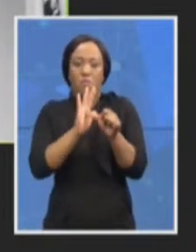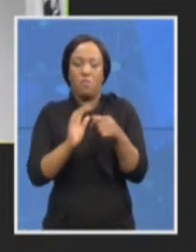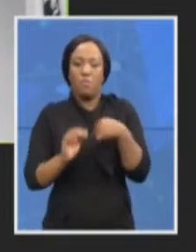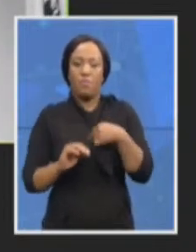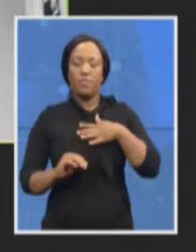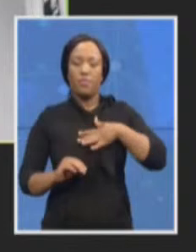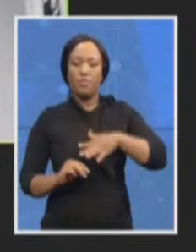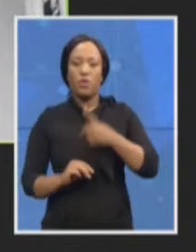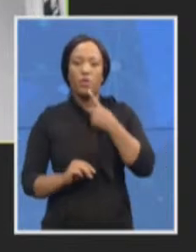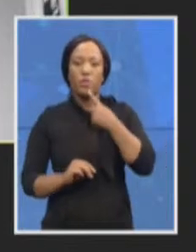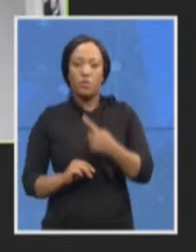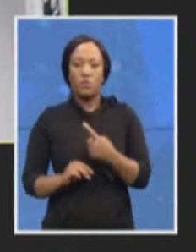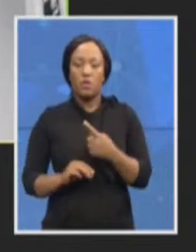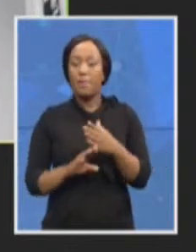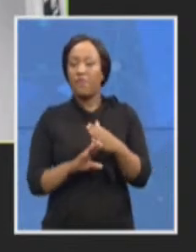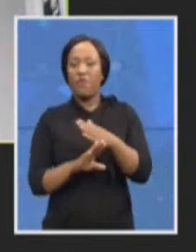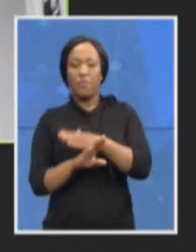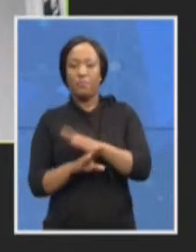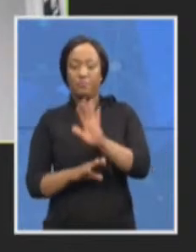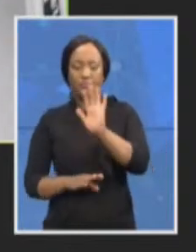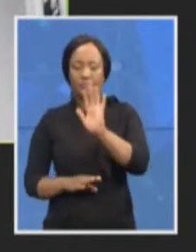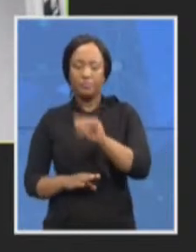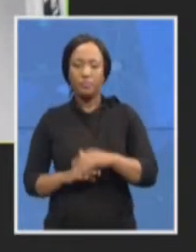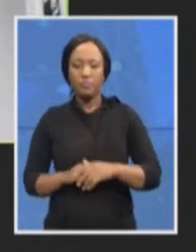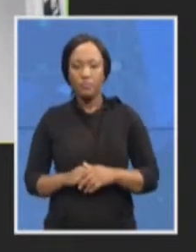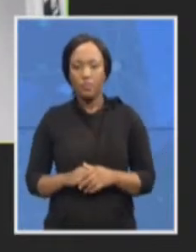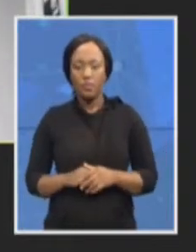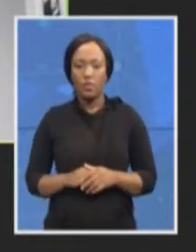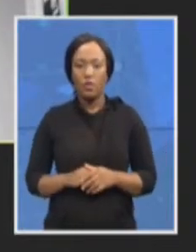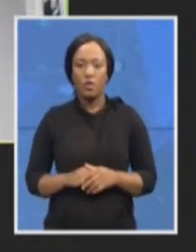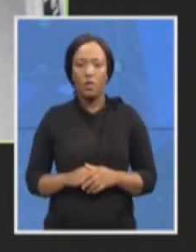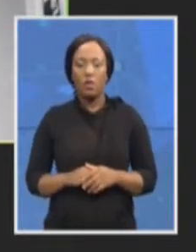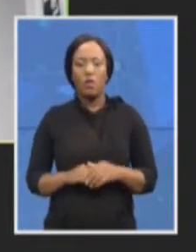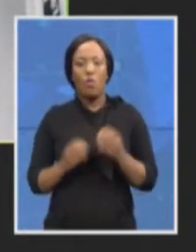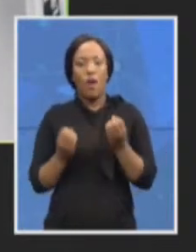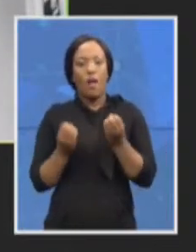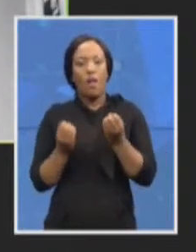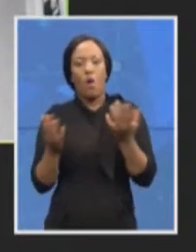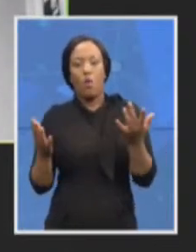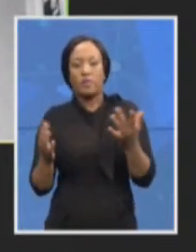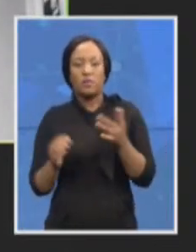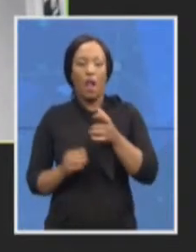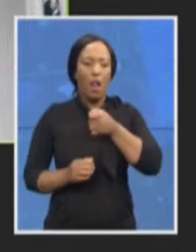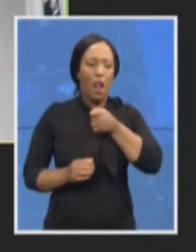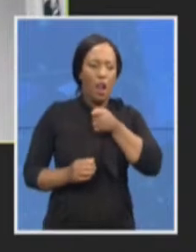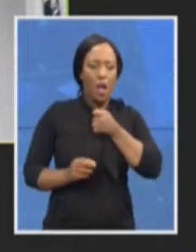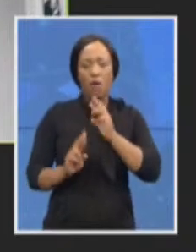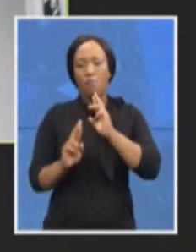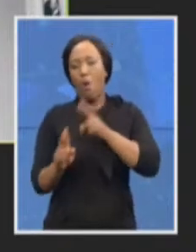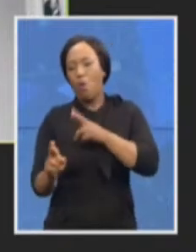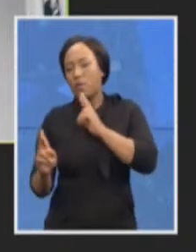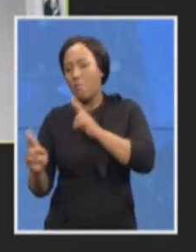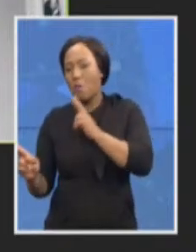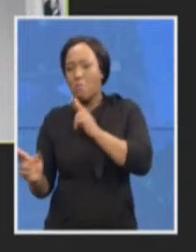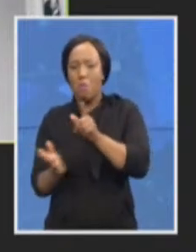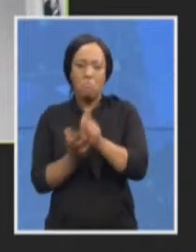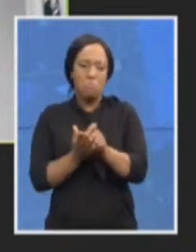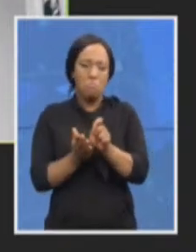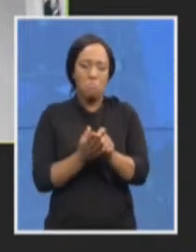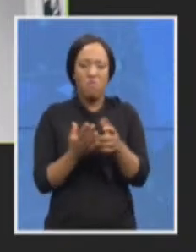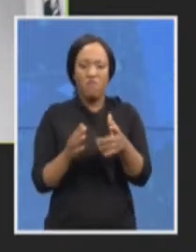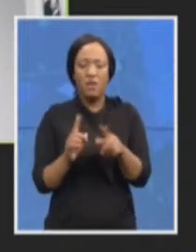you know, there's been a lot of reporting in the media on this. We've also been asked to come to the portfolio committee on Wednesday